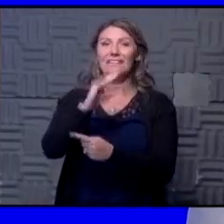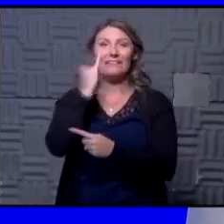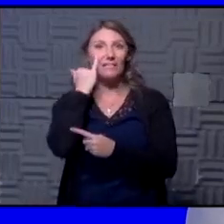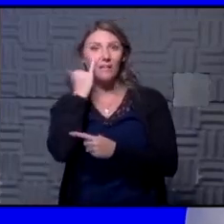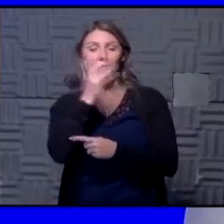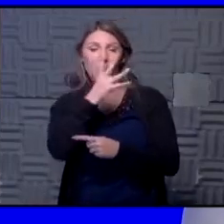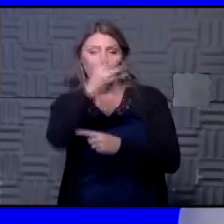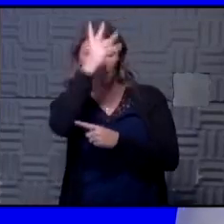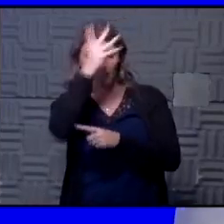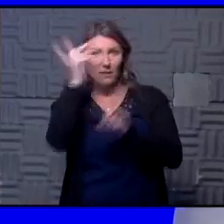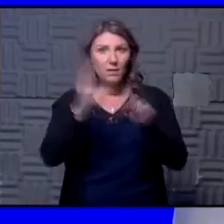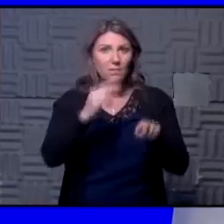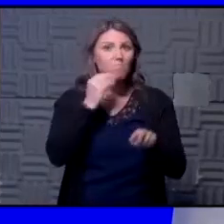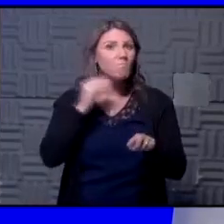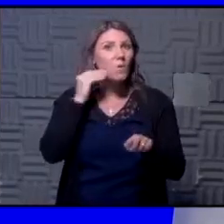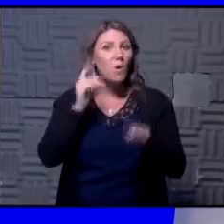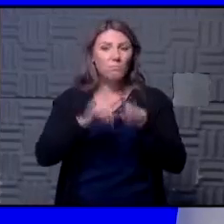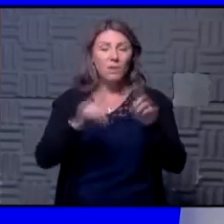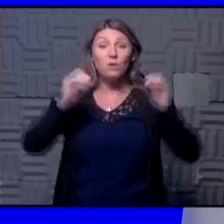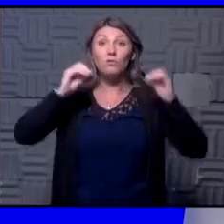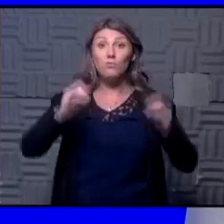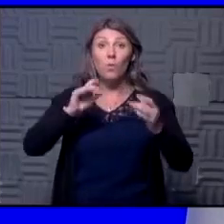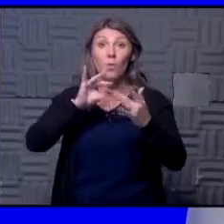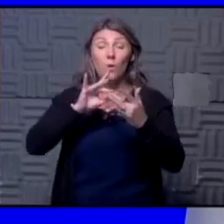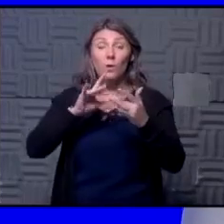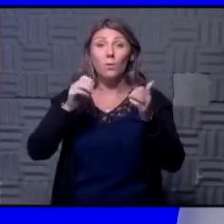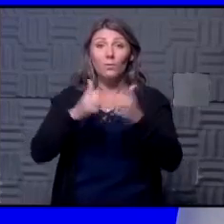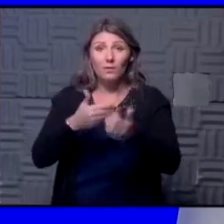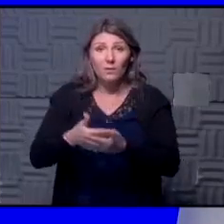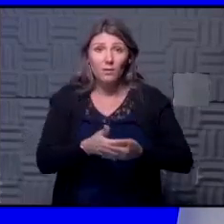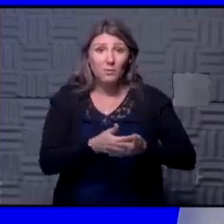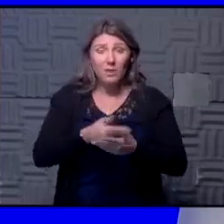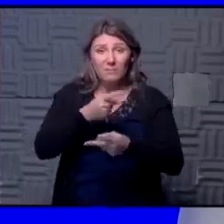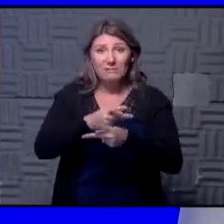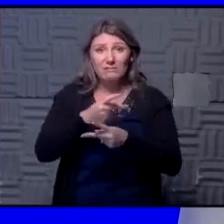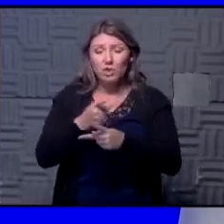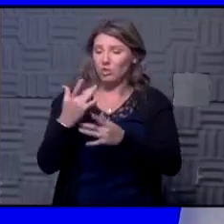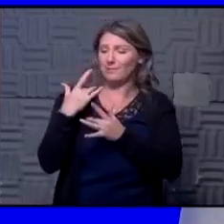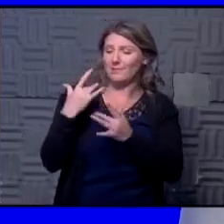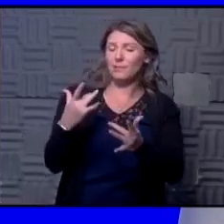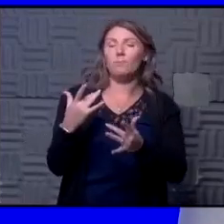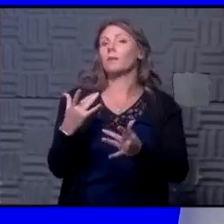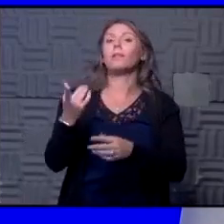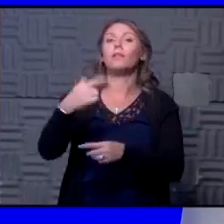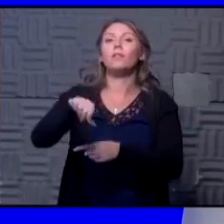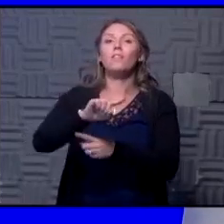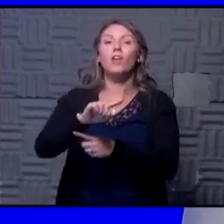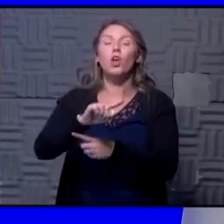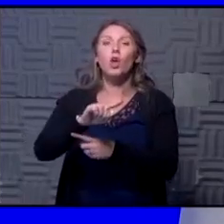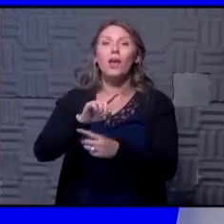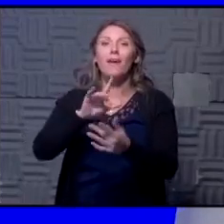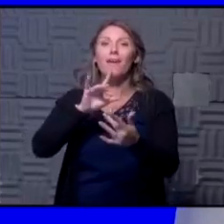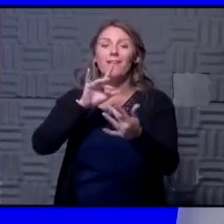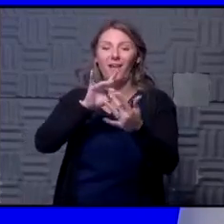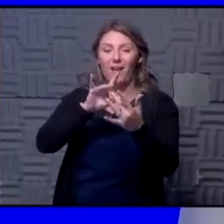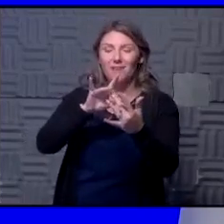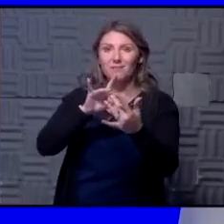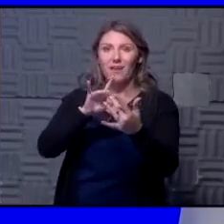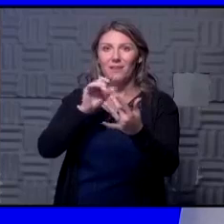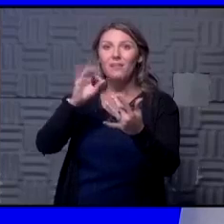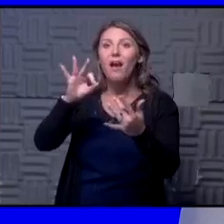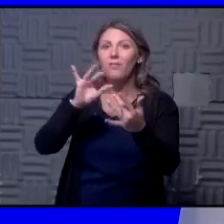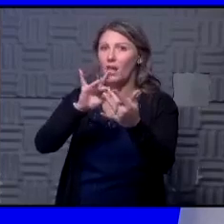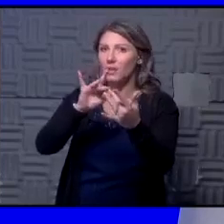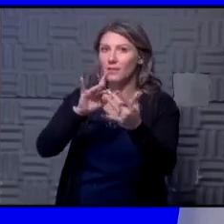home but hasn't had any contact with that babysitter typically they would be considered a contact of the contact